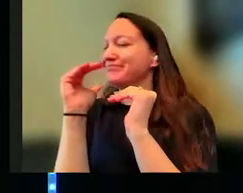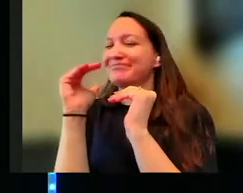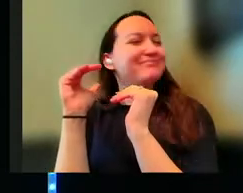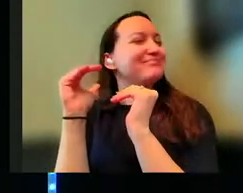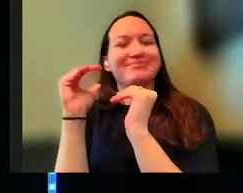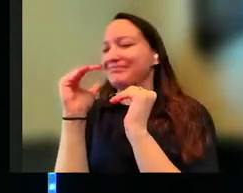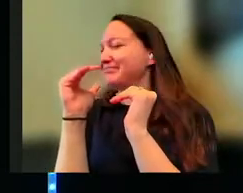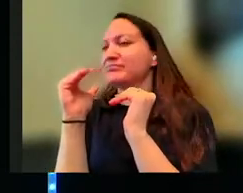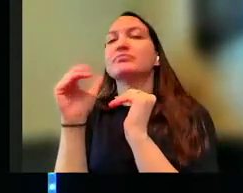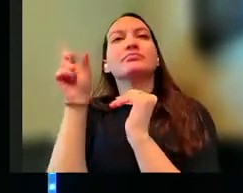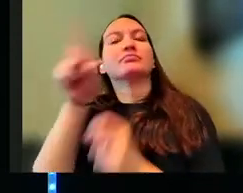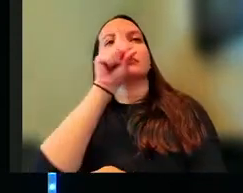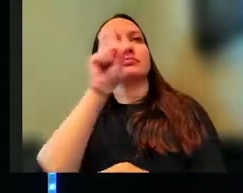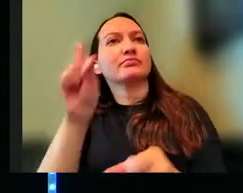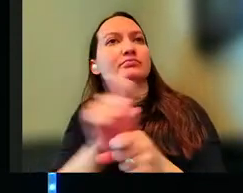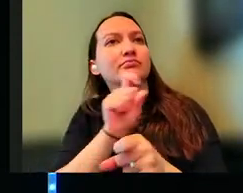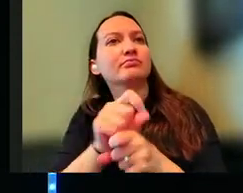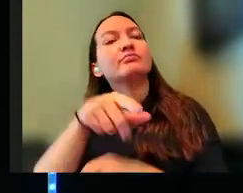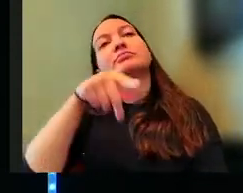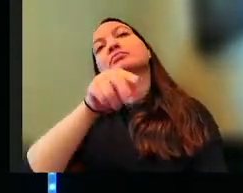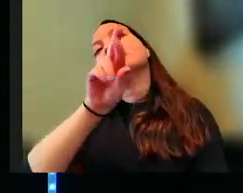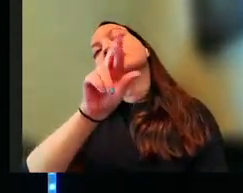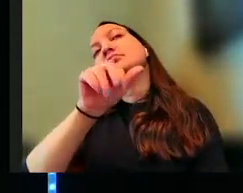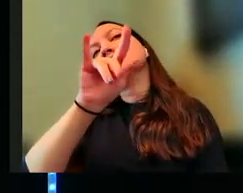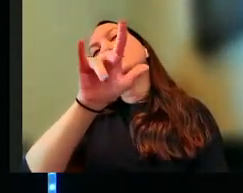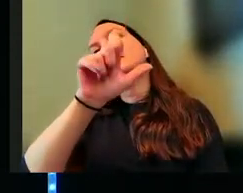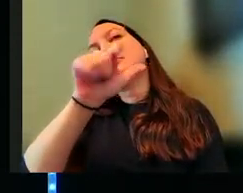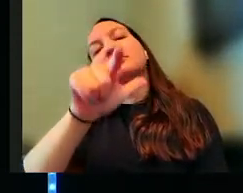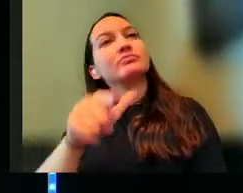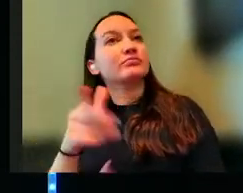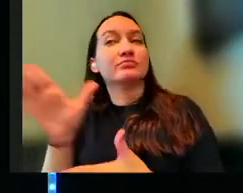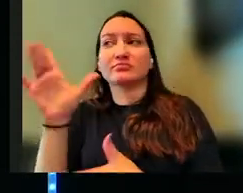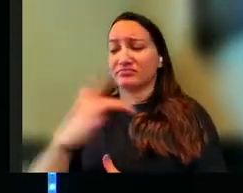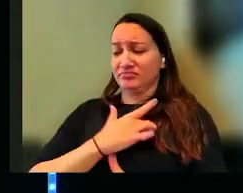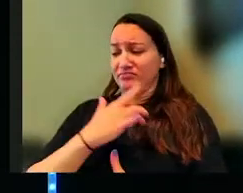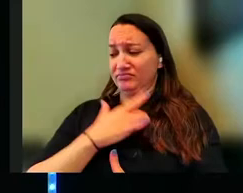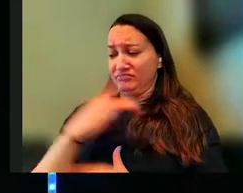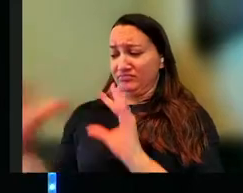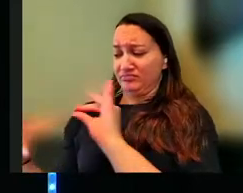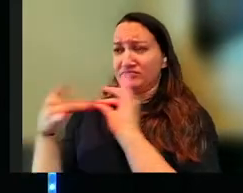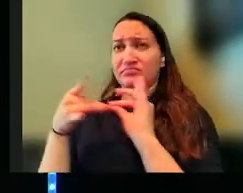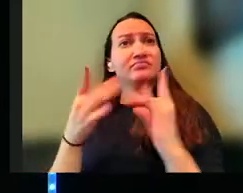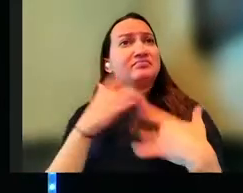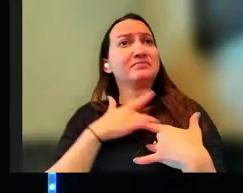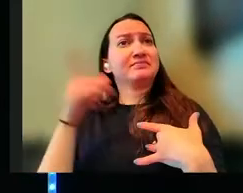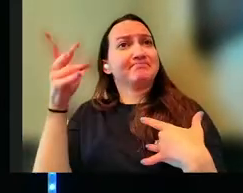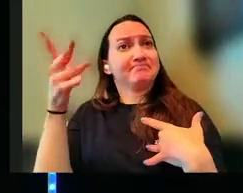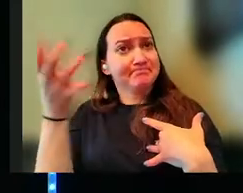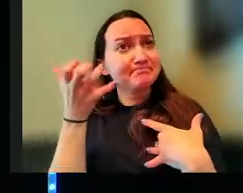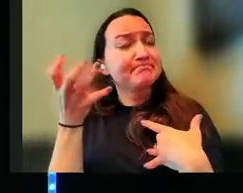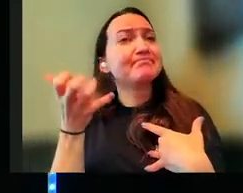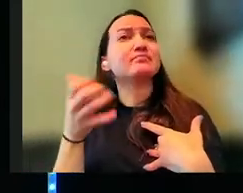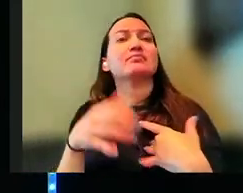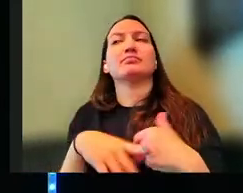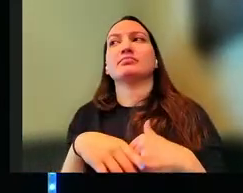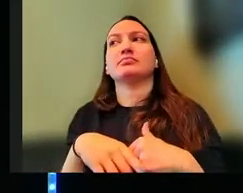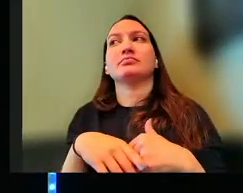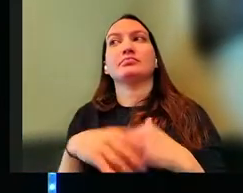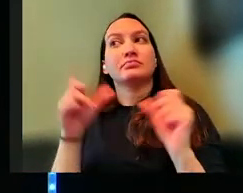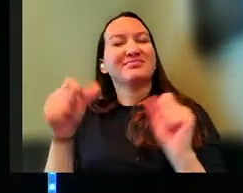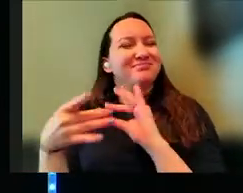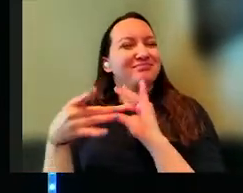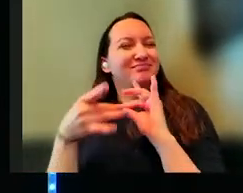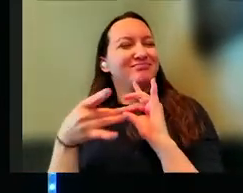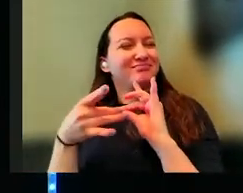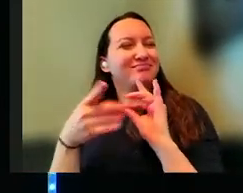practical ways. In fact, I think God's heart for us is oftentimes He wants us to be able to connect and to